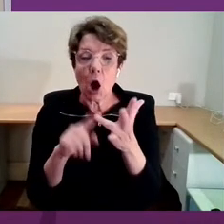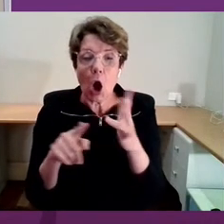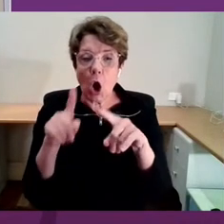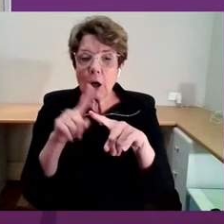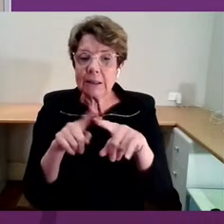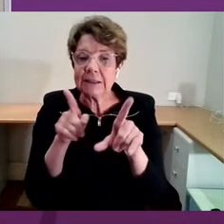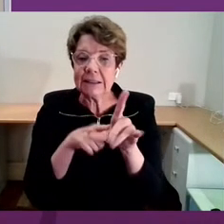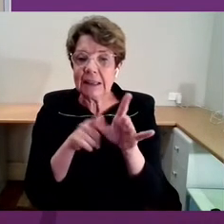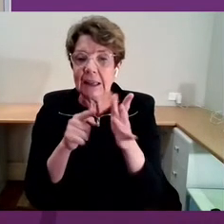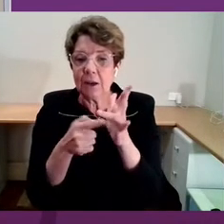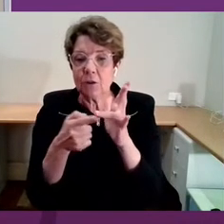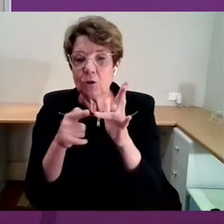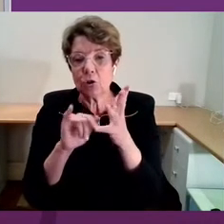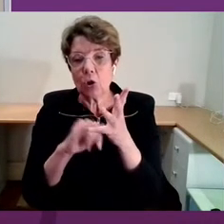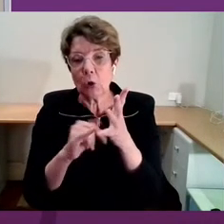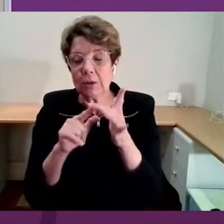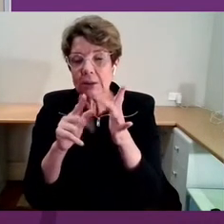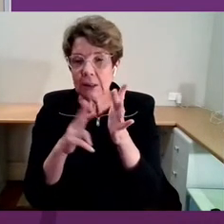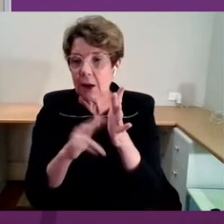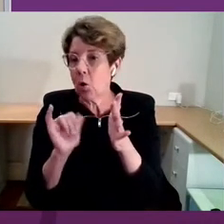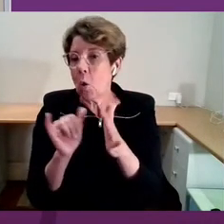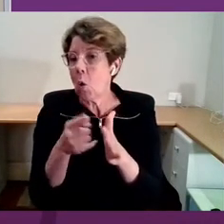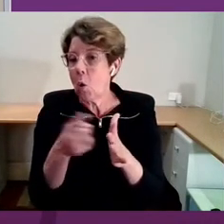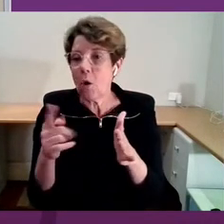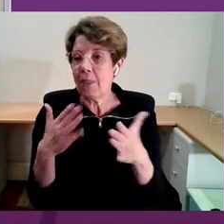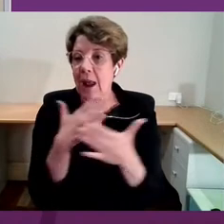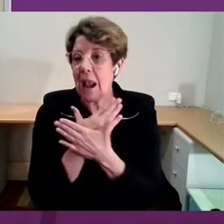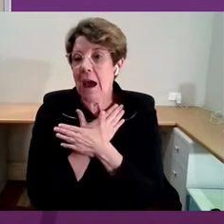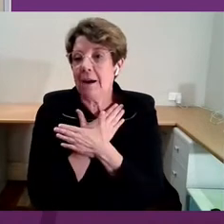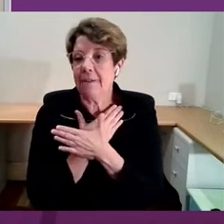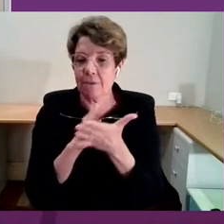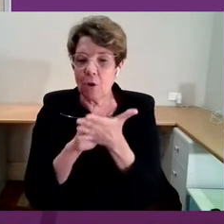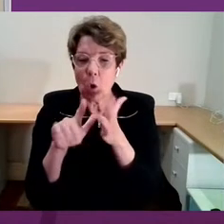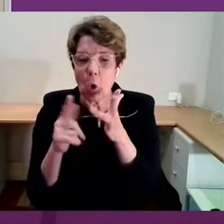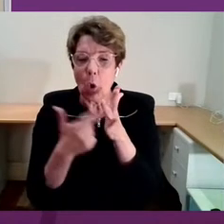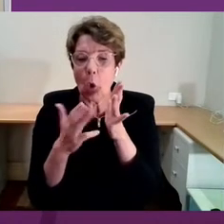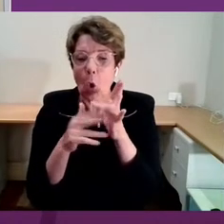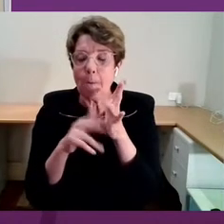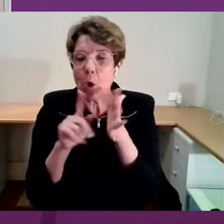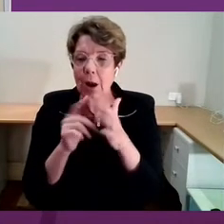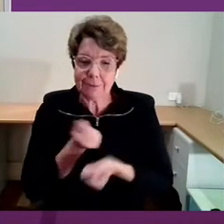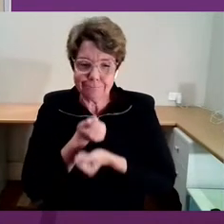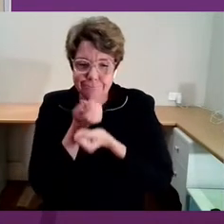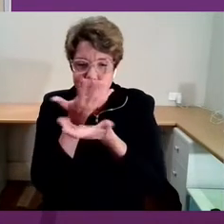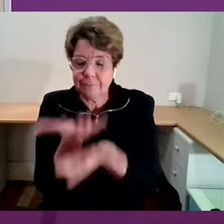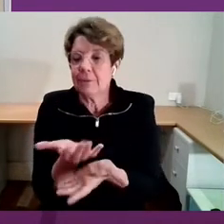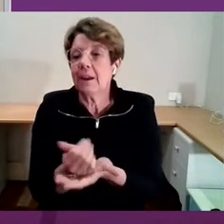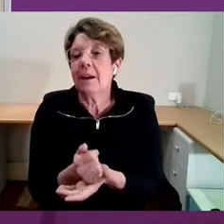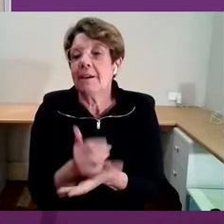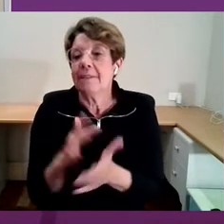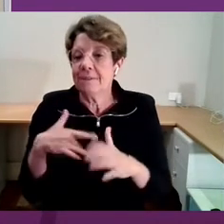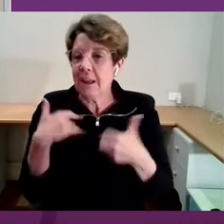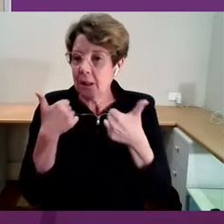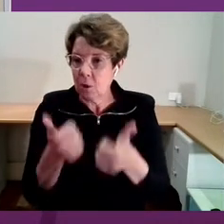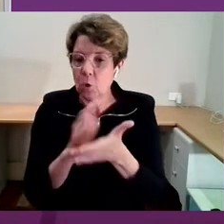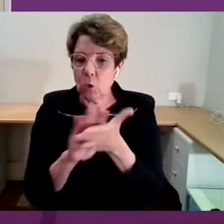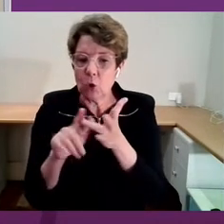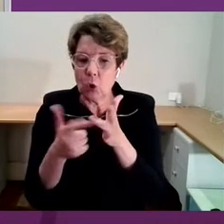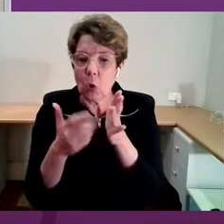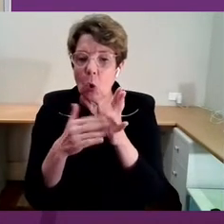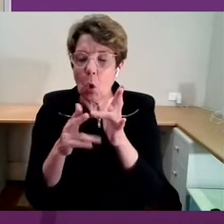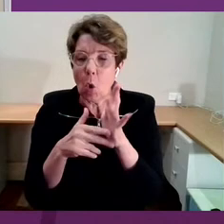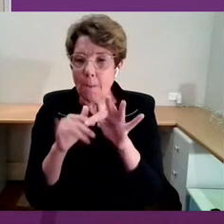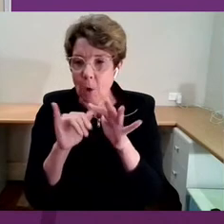hormone. So we get a release of the feel-good hormones as well, serotonin and dopamine. Quite literally the